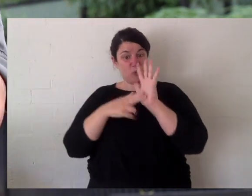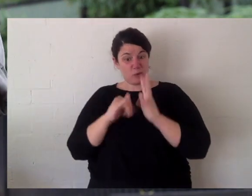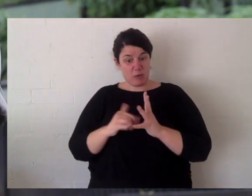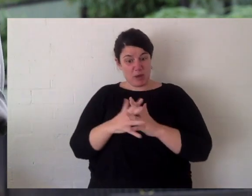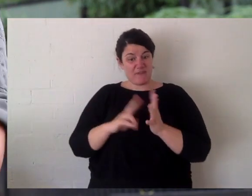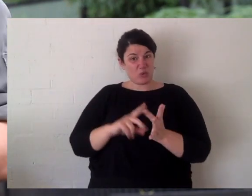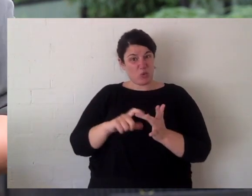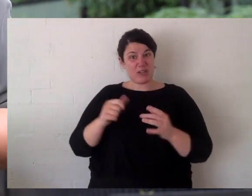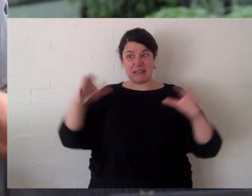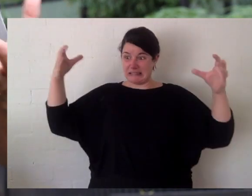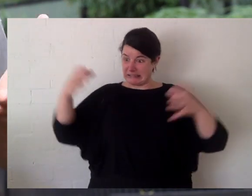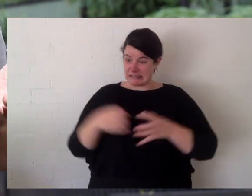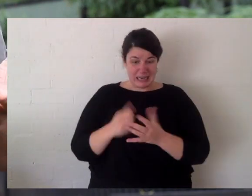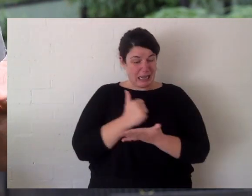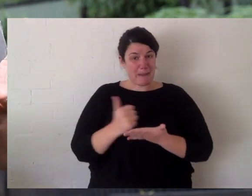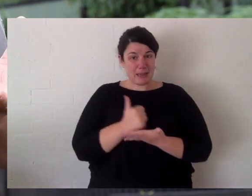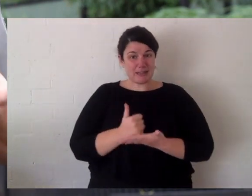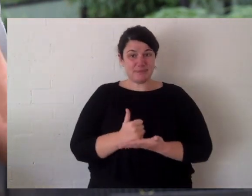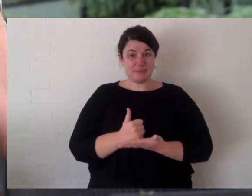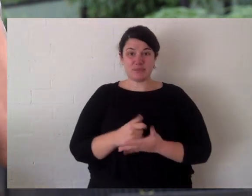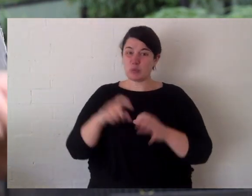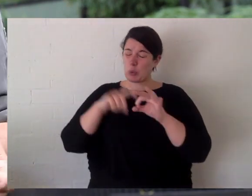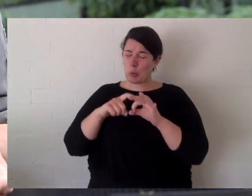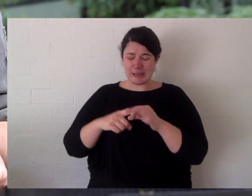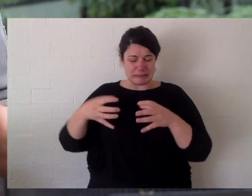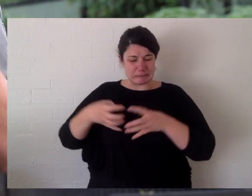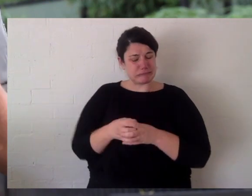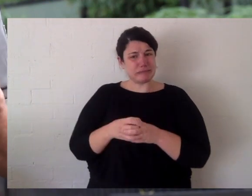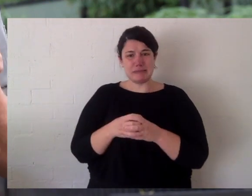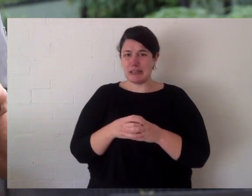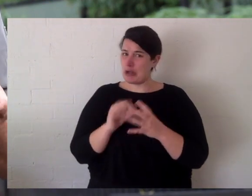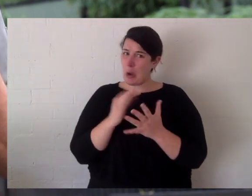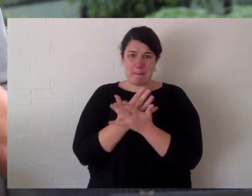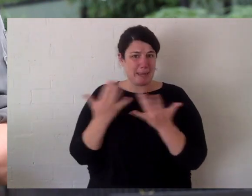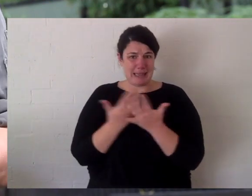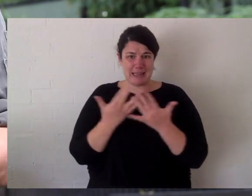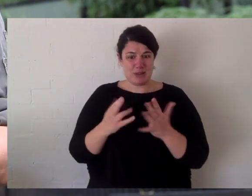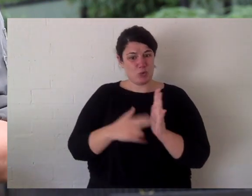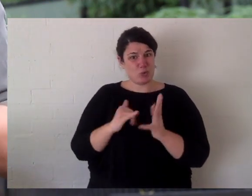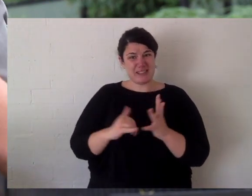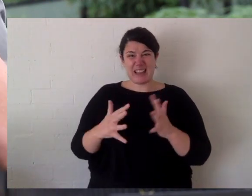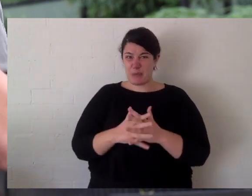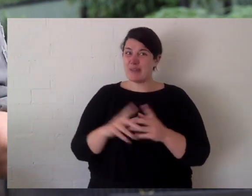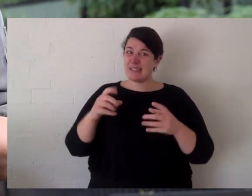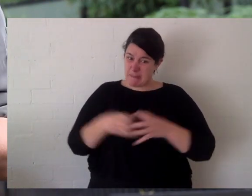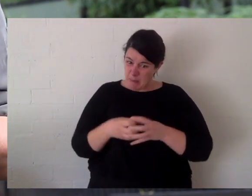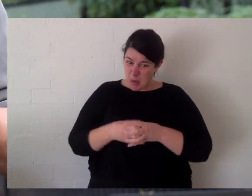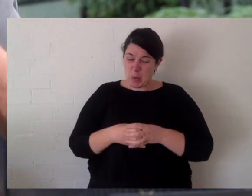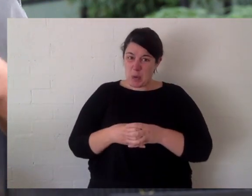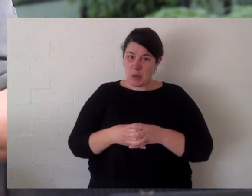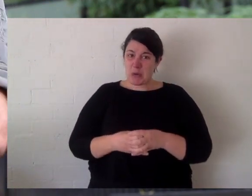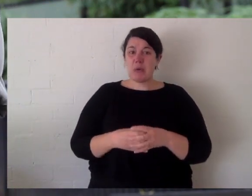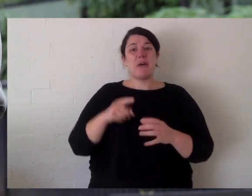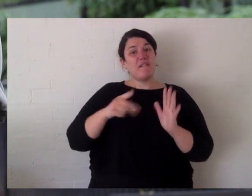South Wales to Victoria. In Queensland, their numbers are so low, it's very scary. In New South Wales, we're not doing much better.